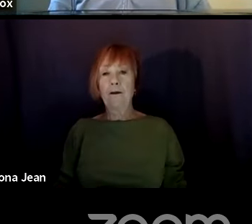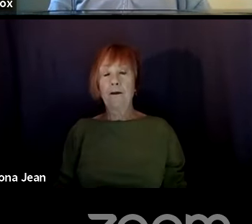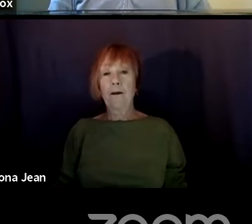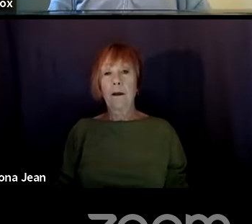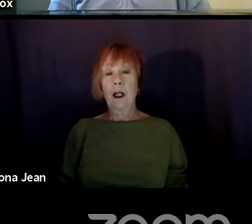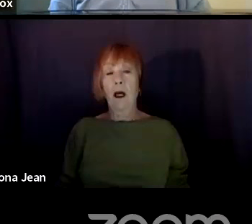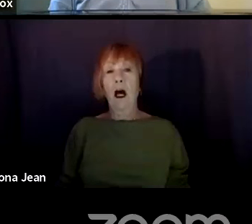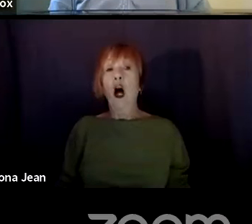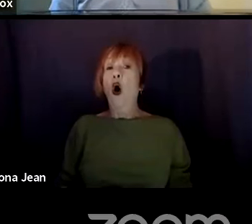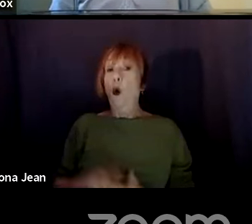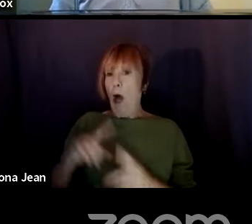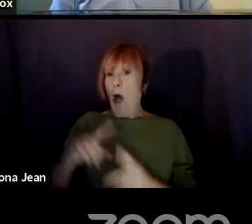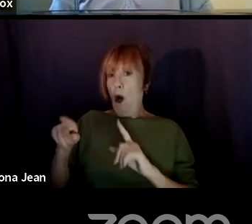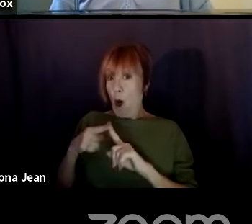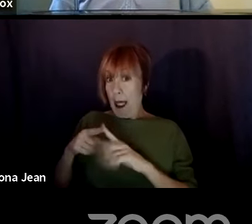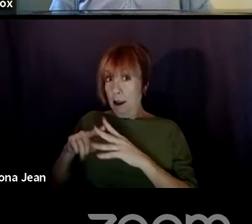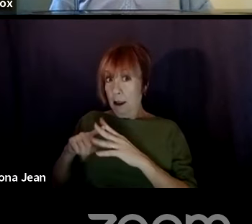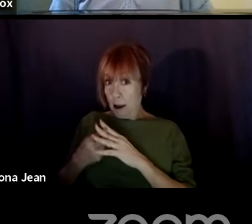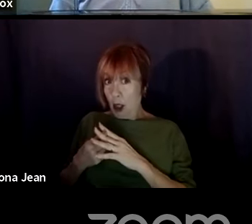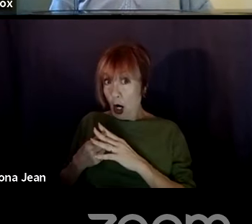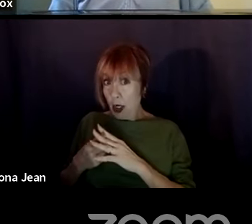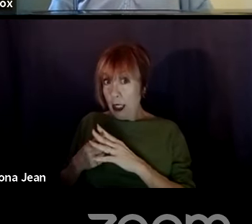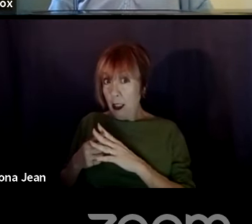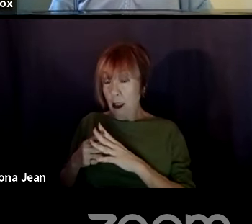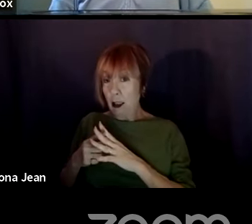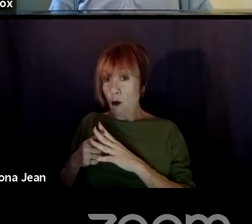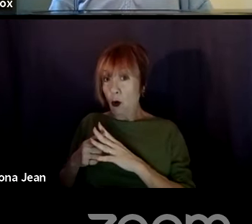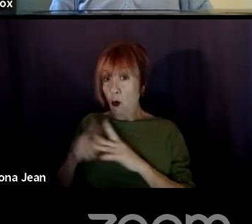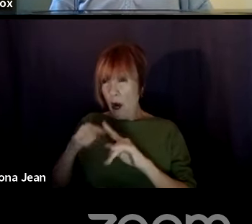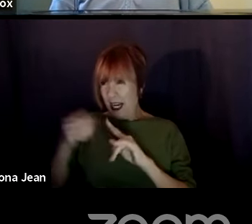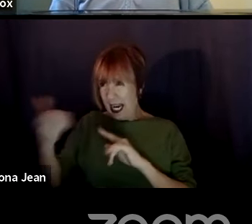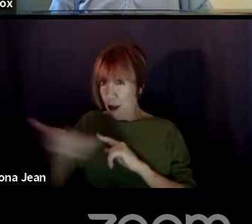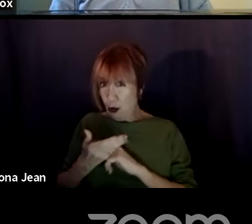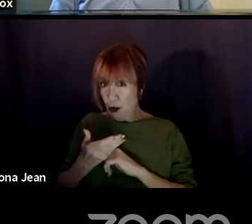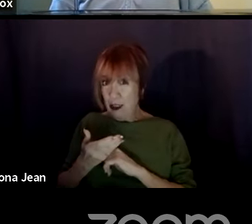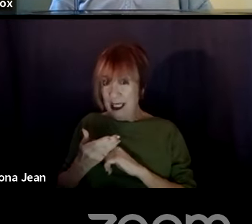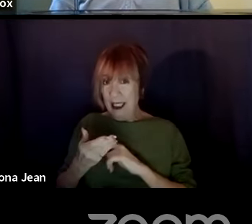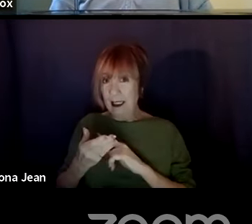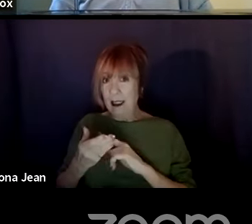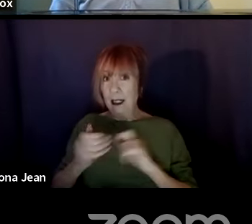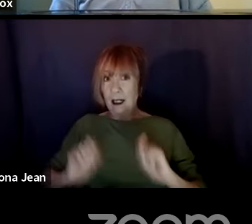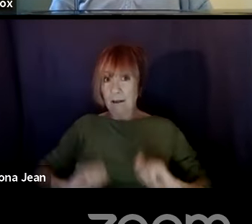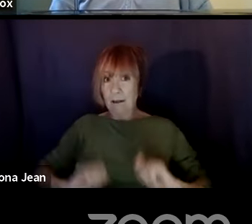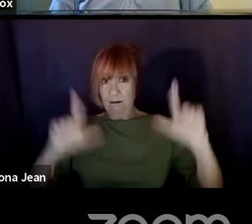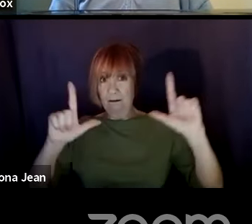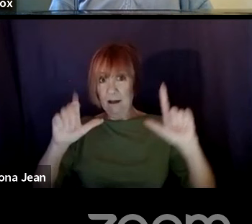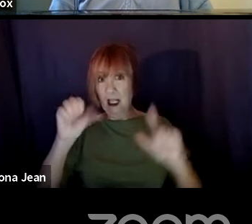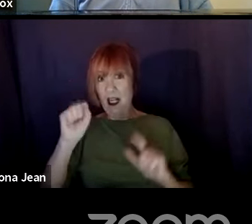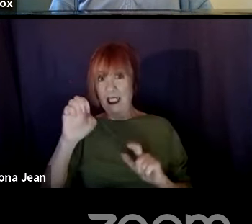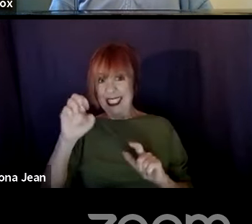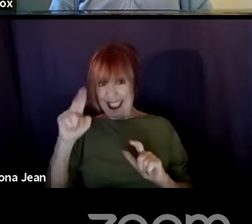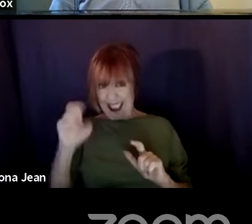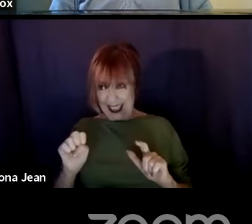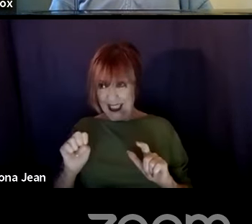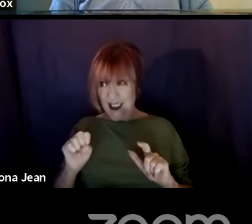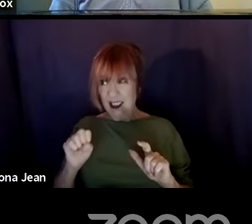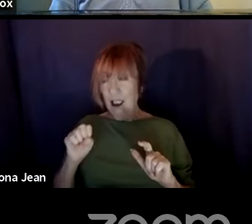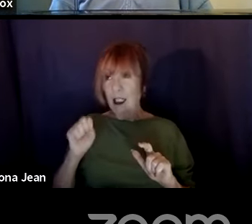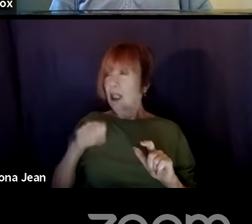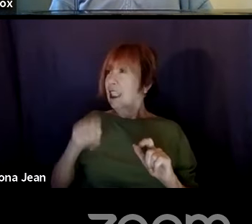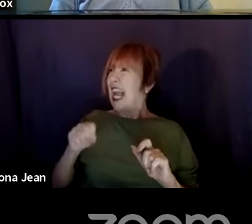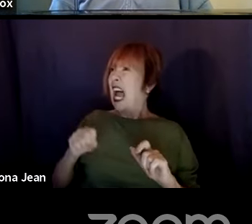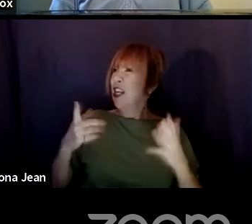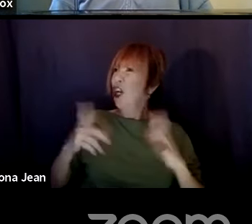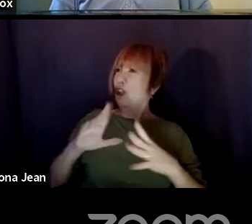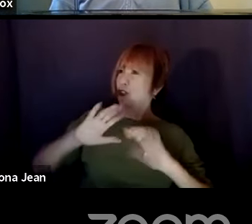When starting a scene? When introducing a scene? Yeah, when you're introducing a scene and you're trying to set the vibe